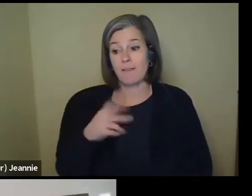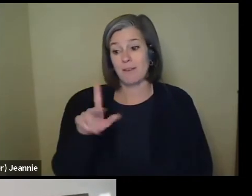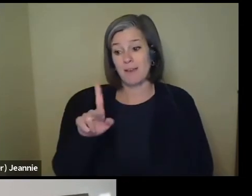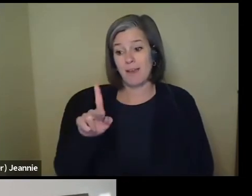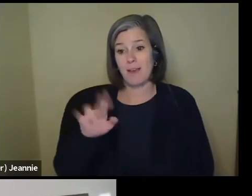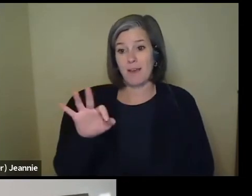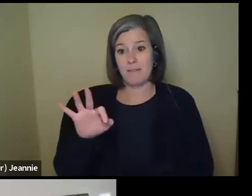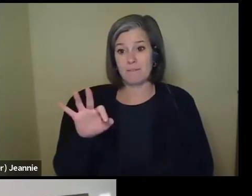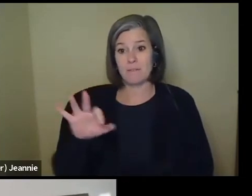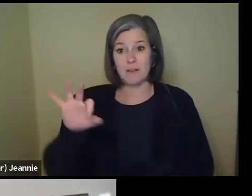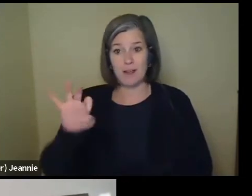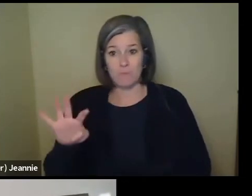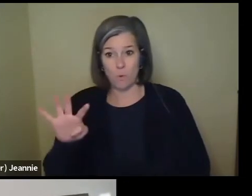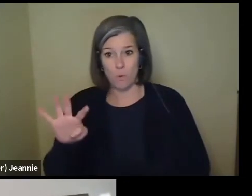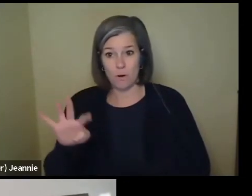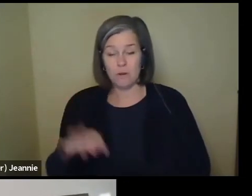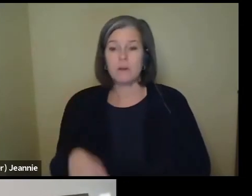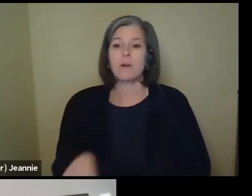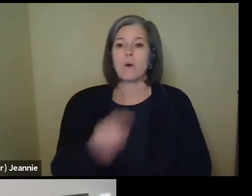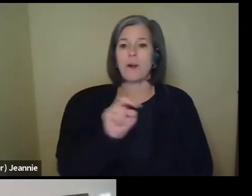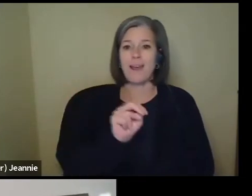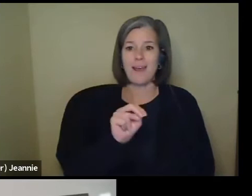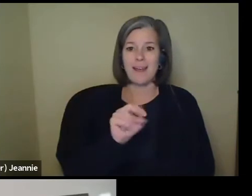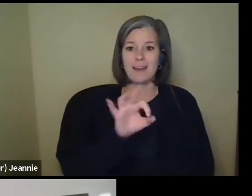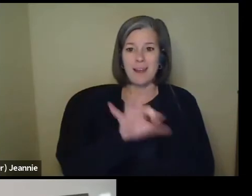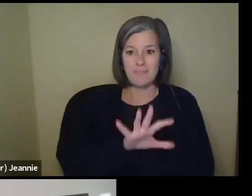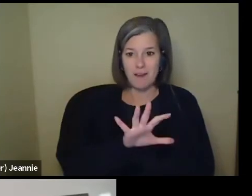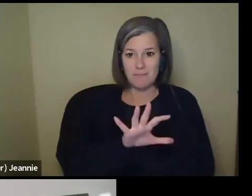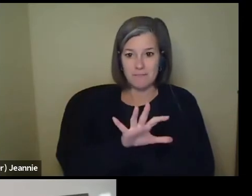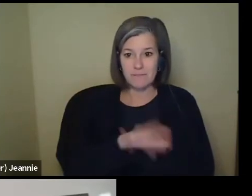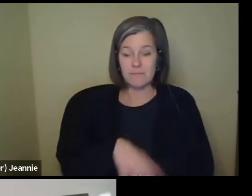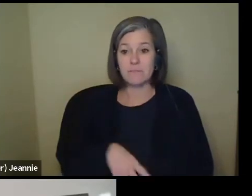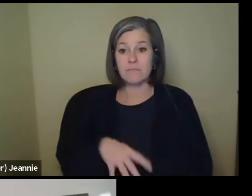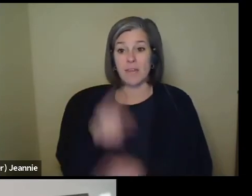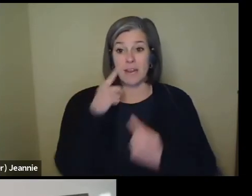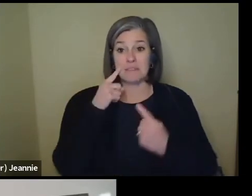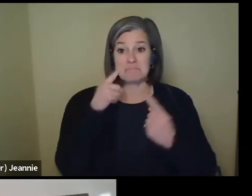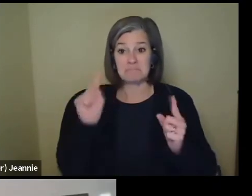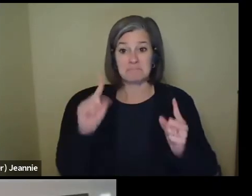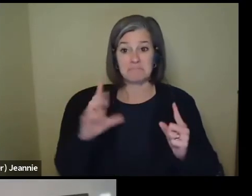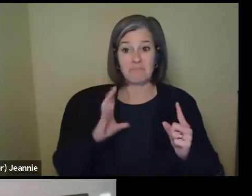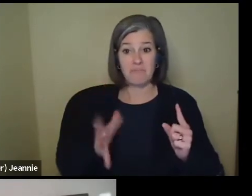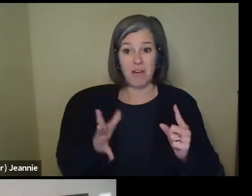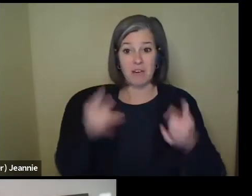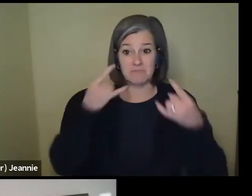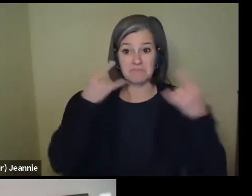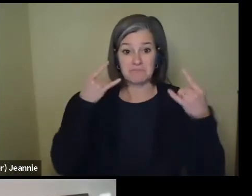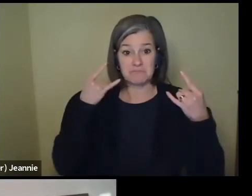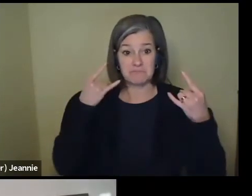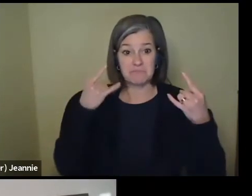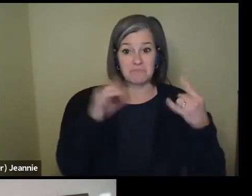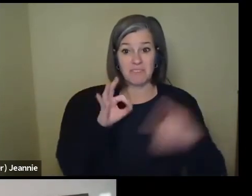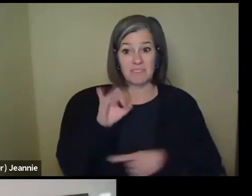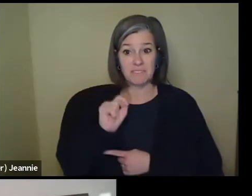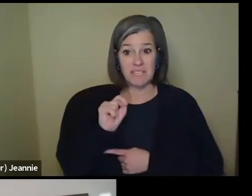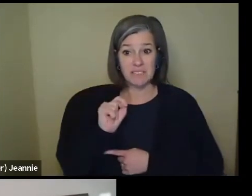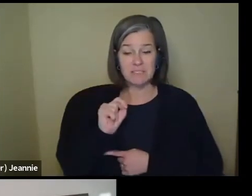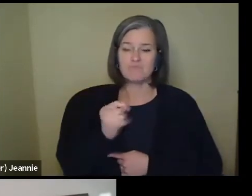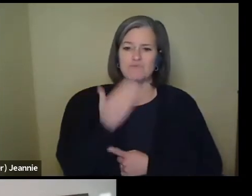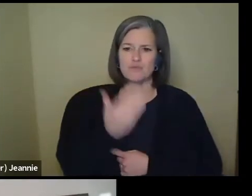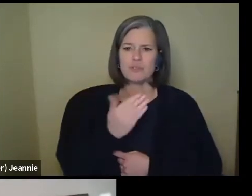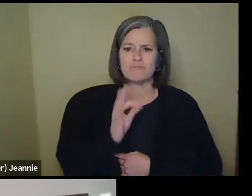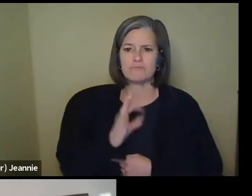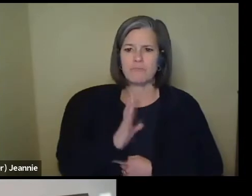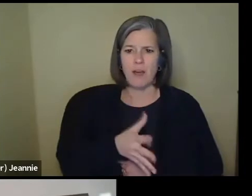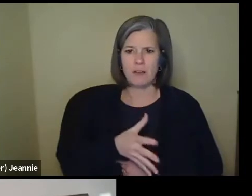or an N95 and it fits well, that's fine. That's good enough, right? If you're going to go